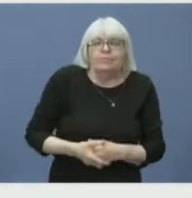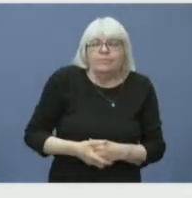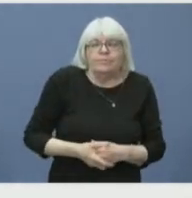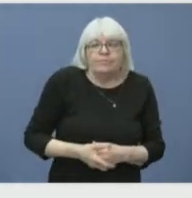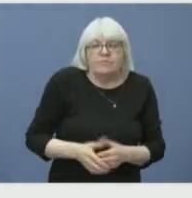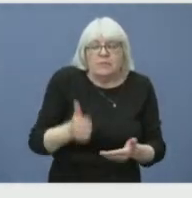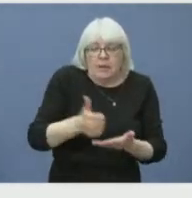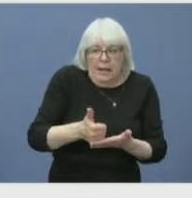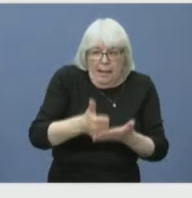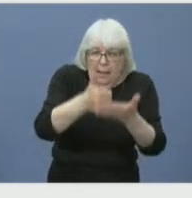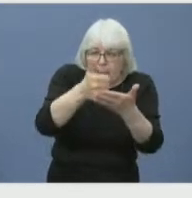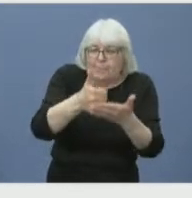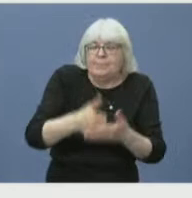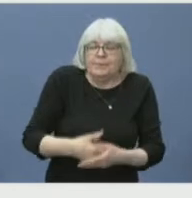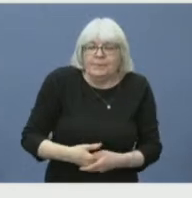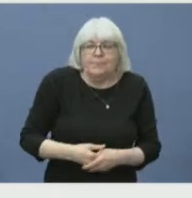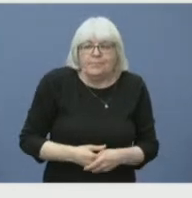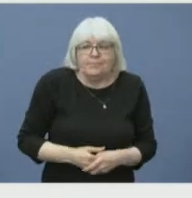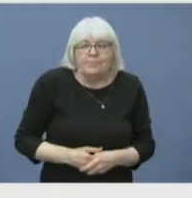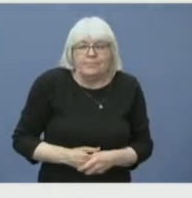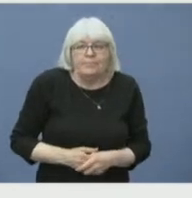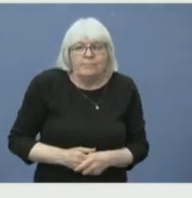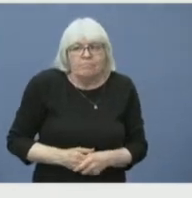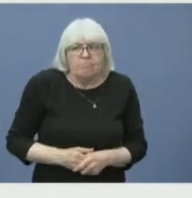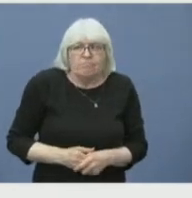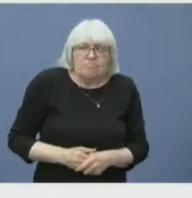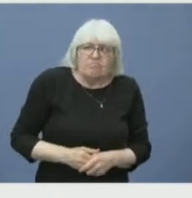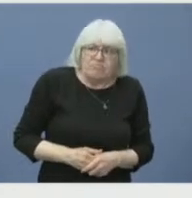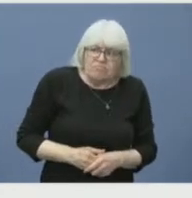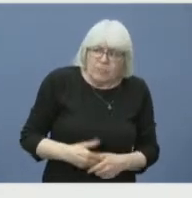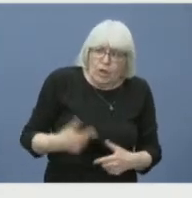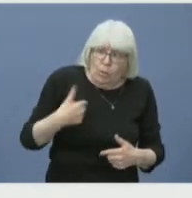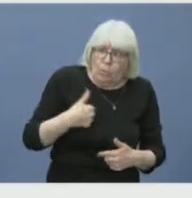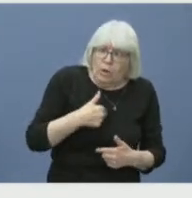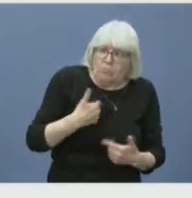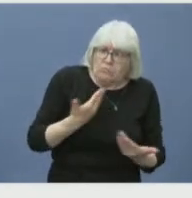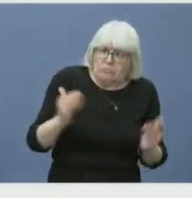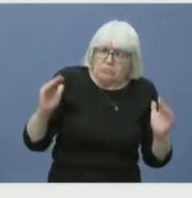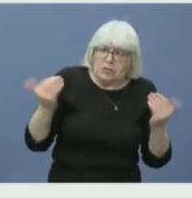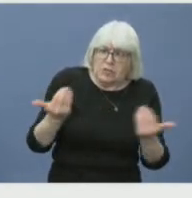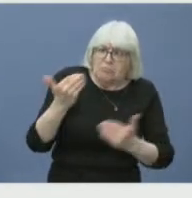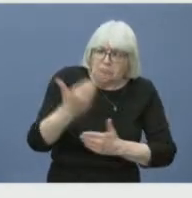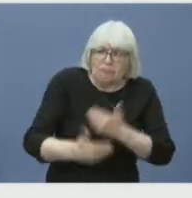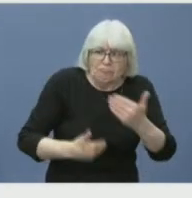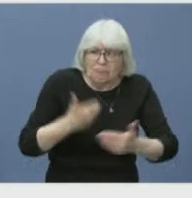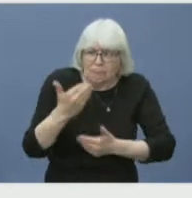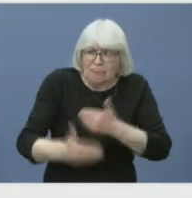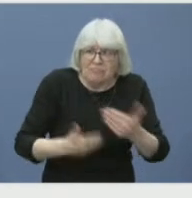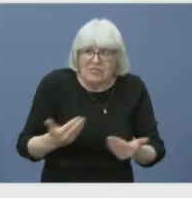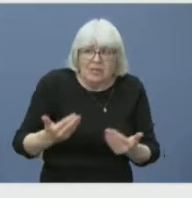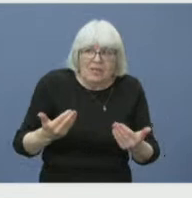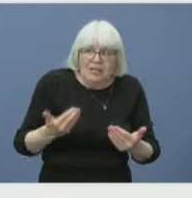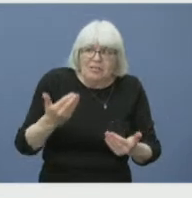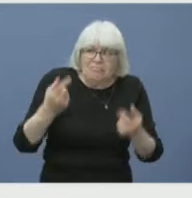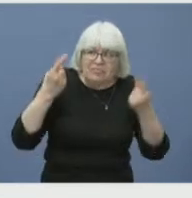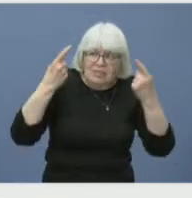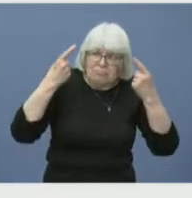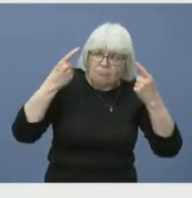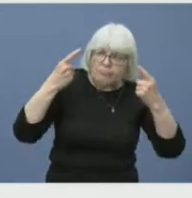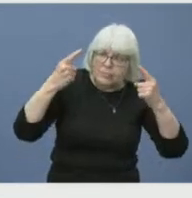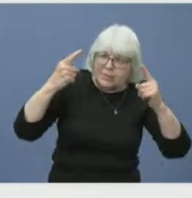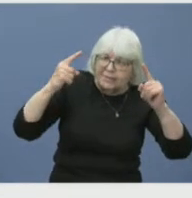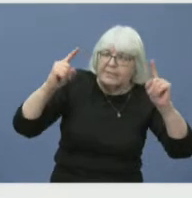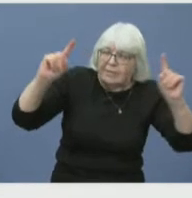And yeah, we're moving forward and we're making ground. Good news, Dave. Thanks for that.